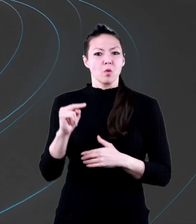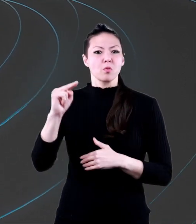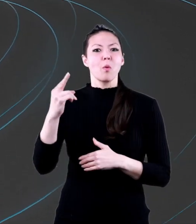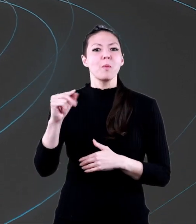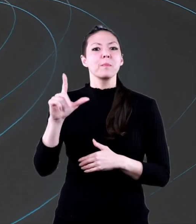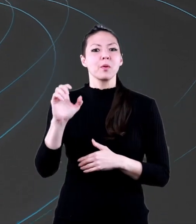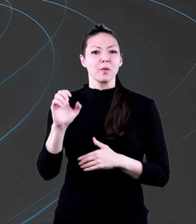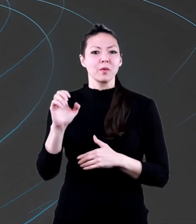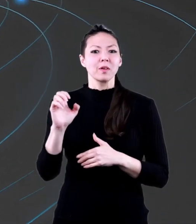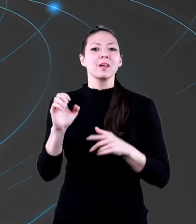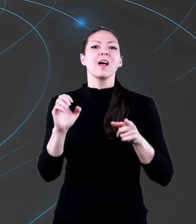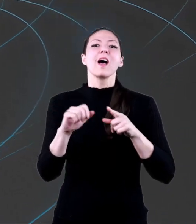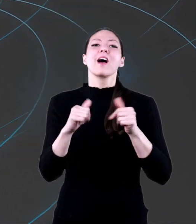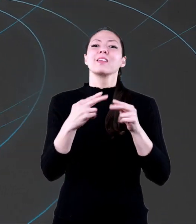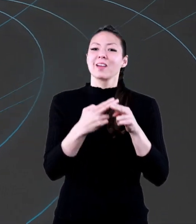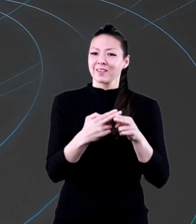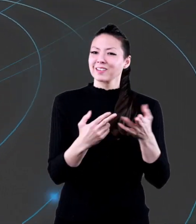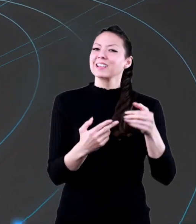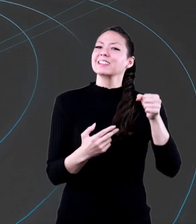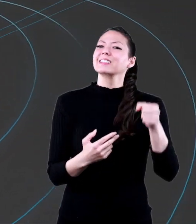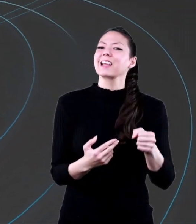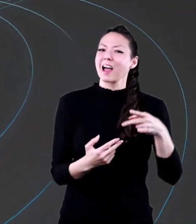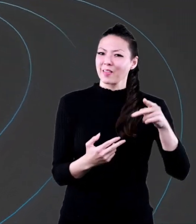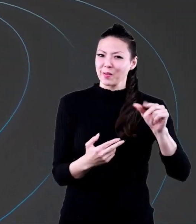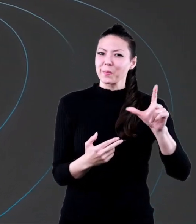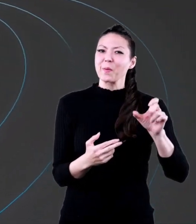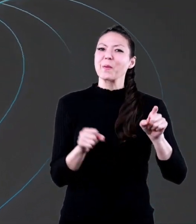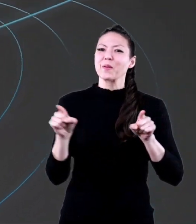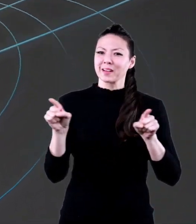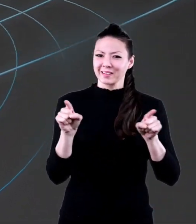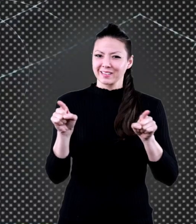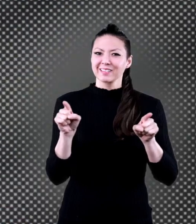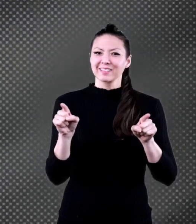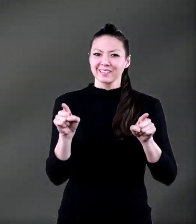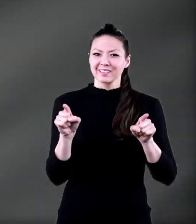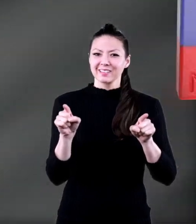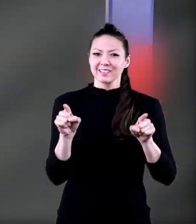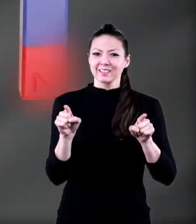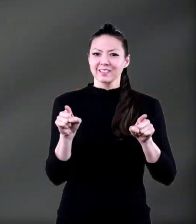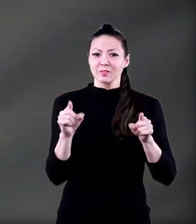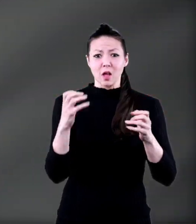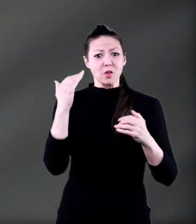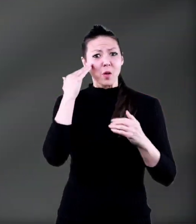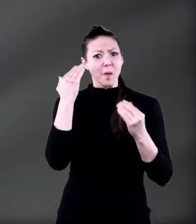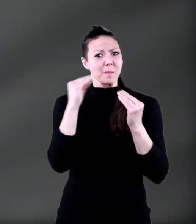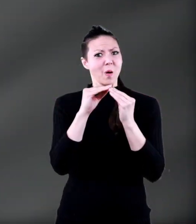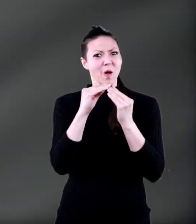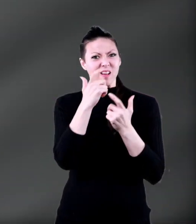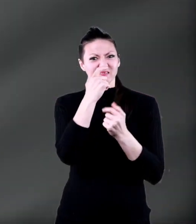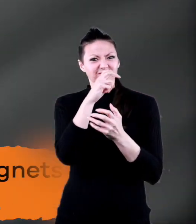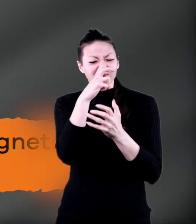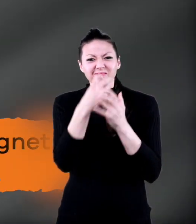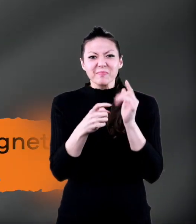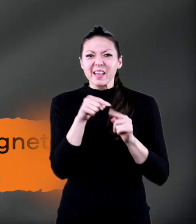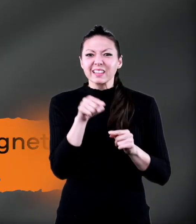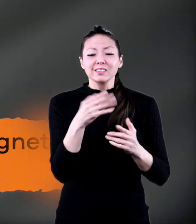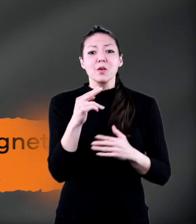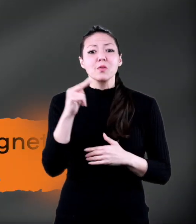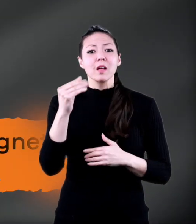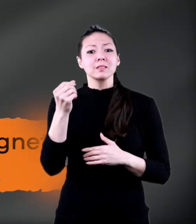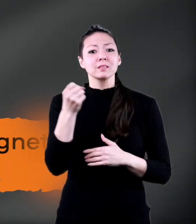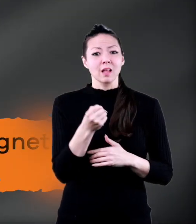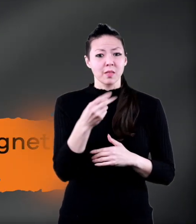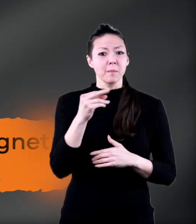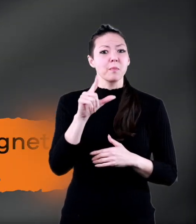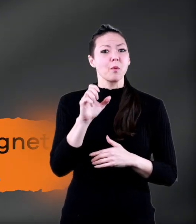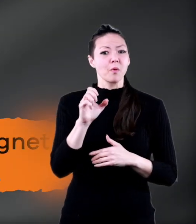Pole, and the other is called the South Pole. Want to know an interesting fact? The North and